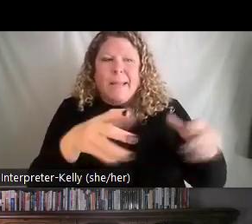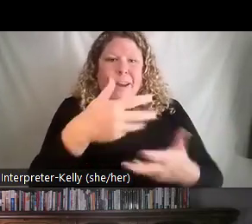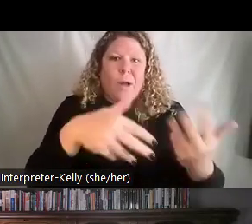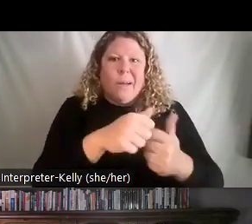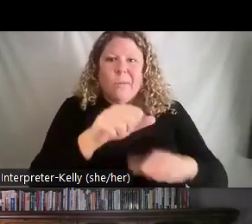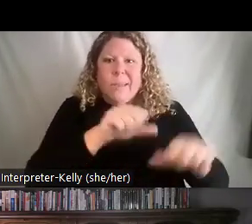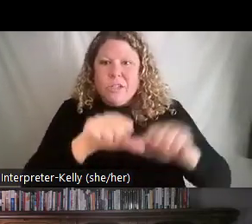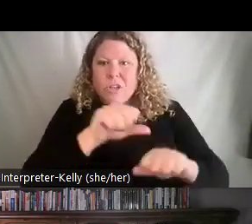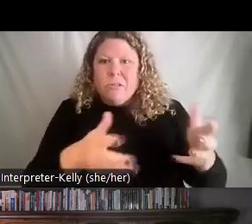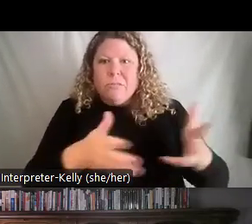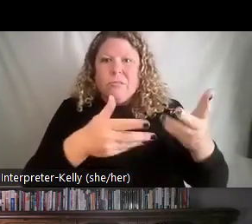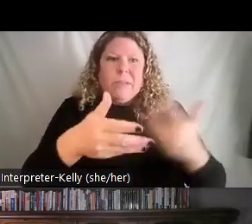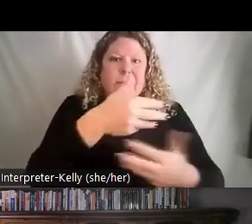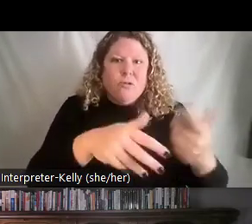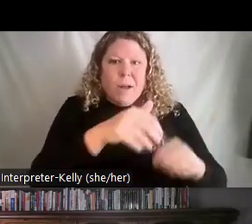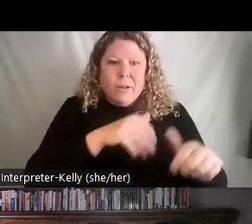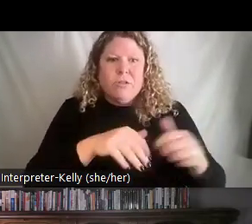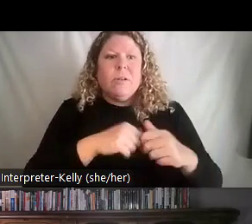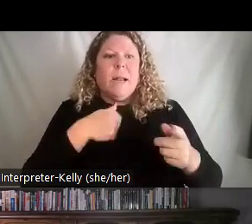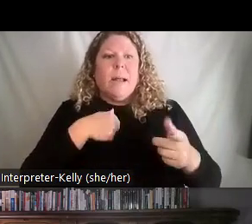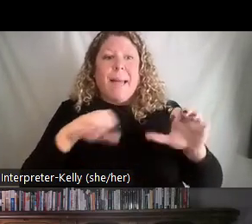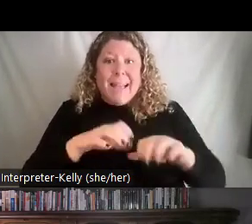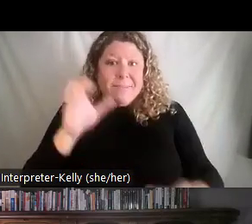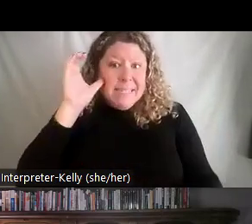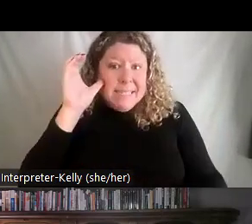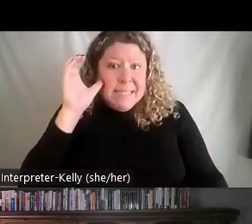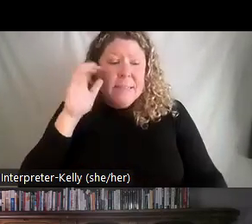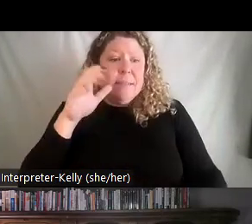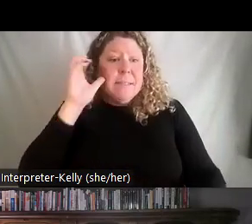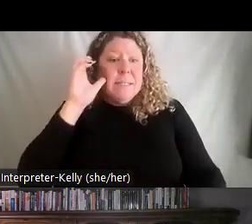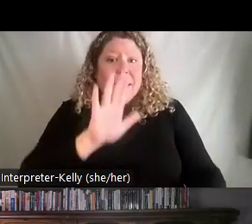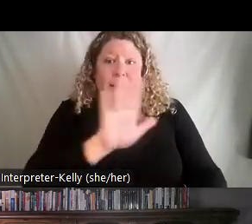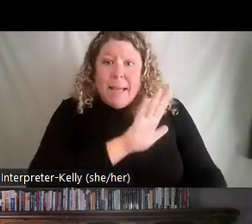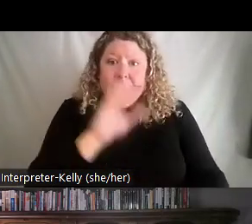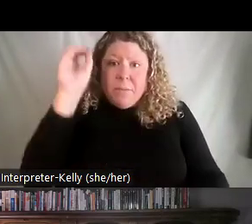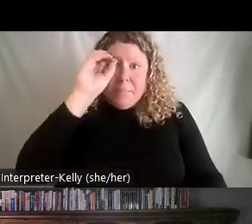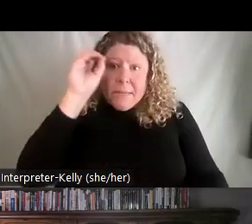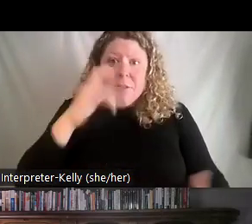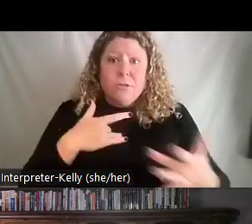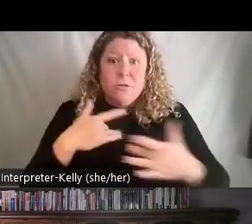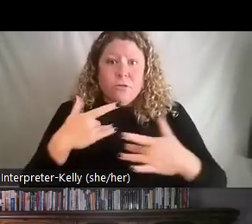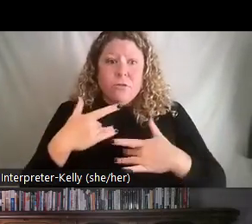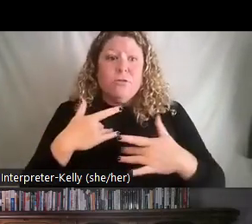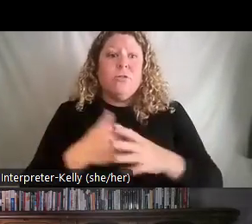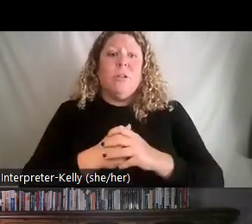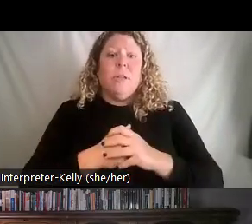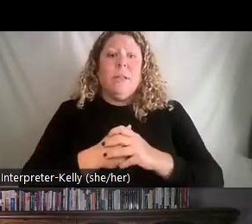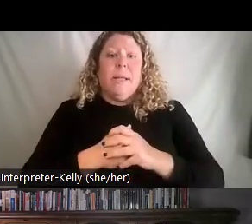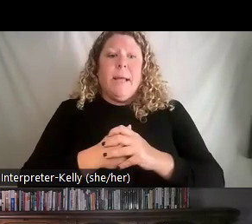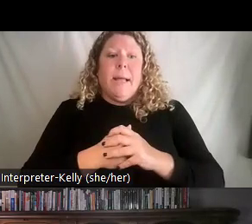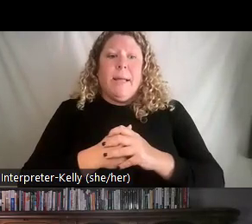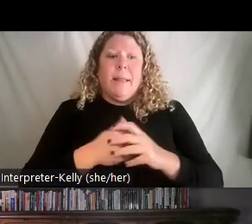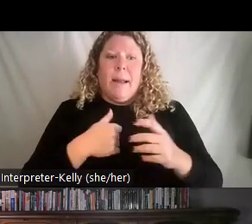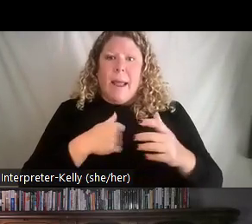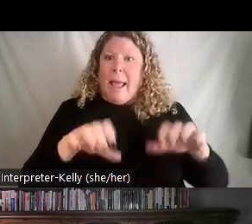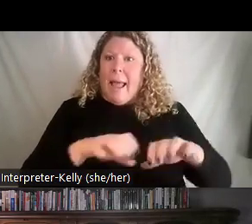so, you're seeking out. You're listening to their opinions and their concerns. And then you're acting on that. And then finally, you're providing